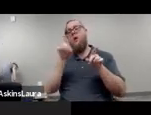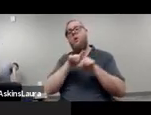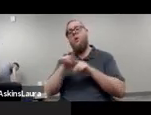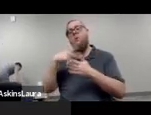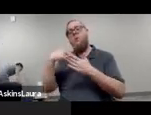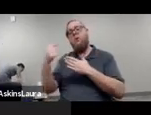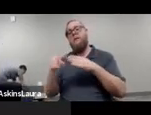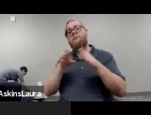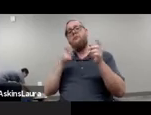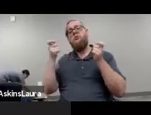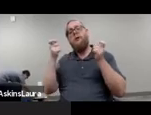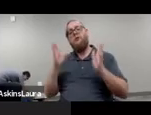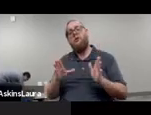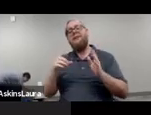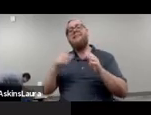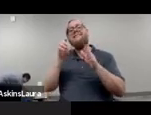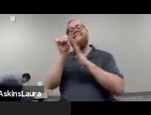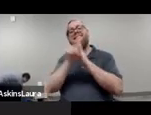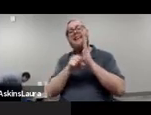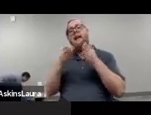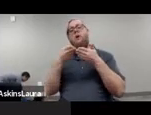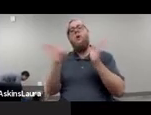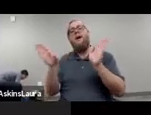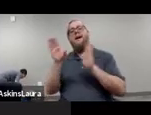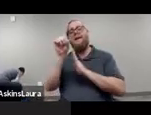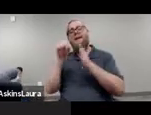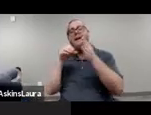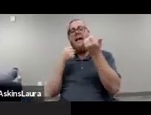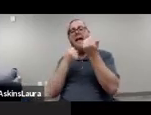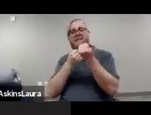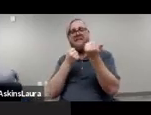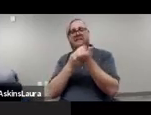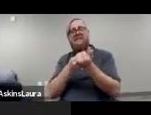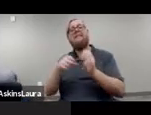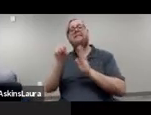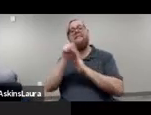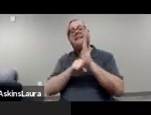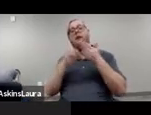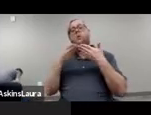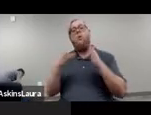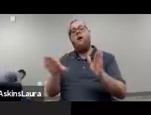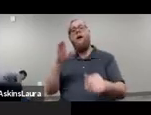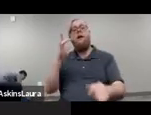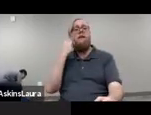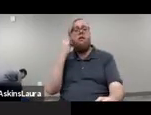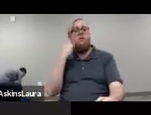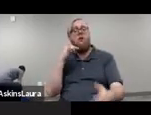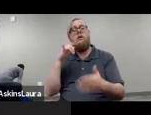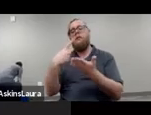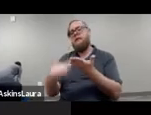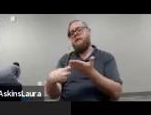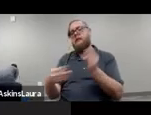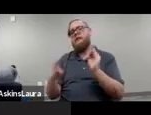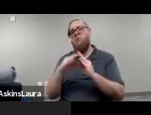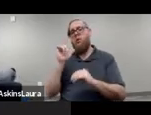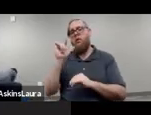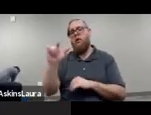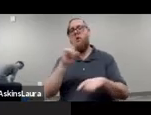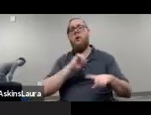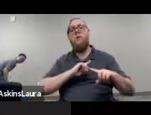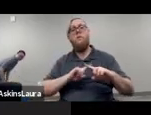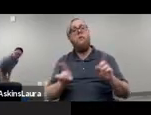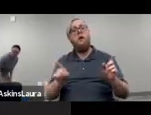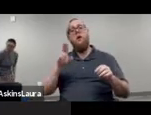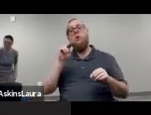for a statewide advocacy program of ours called Access California, which I'll talk about a little while later. Um, so we,